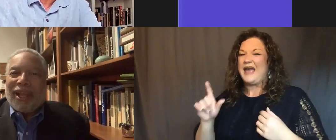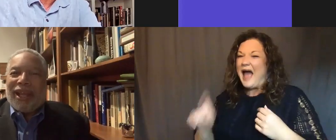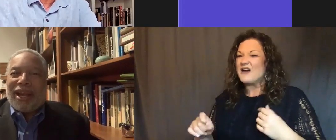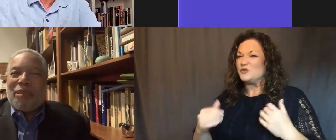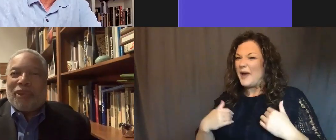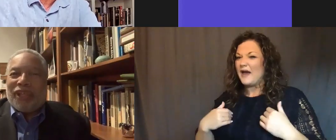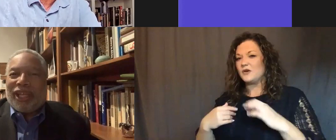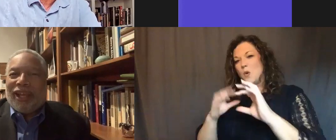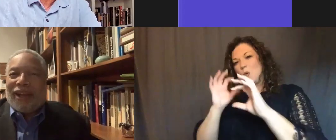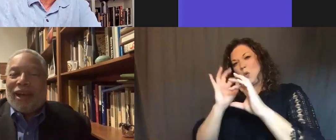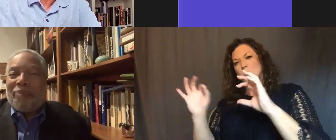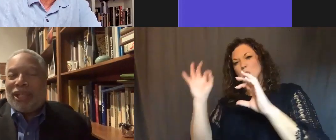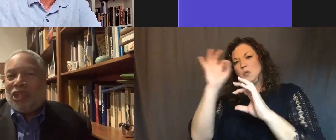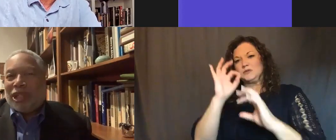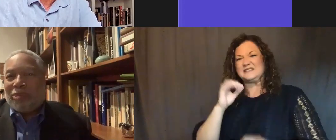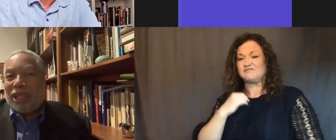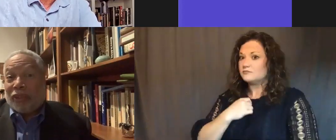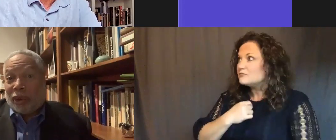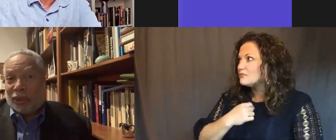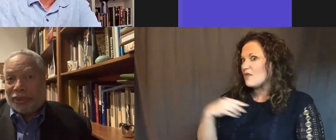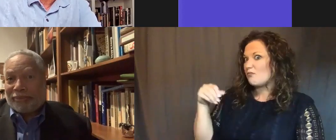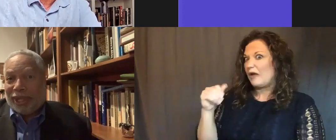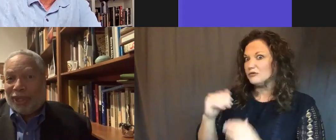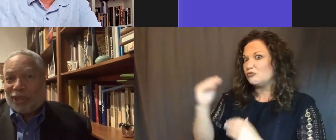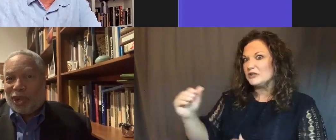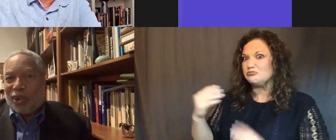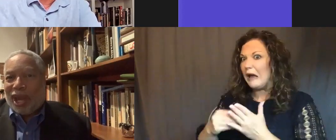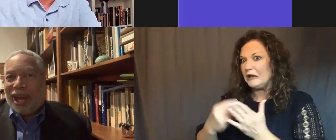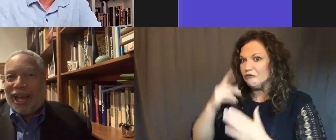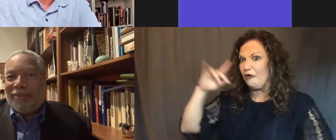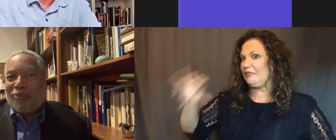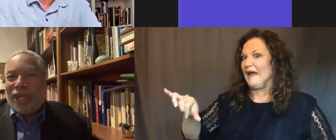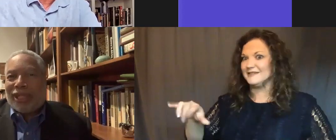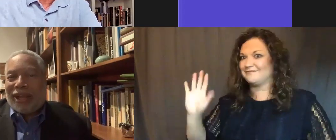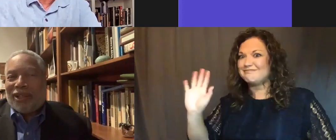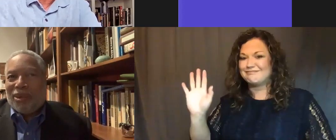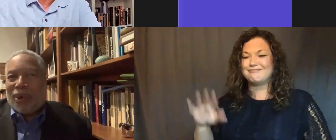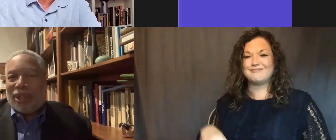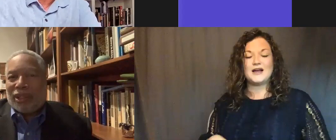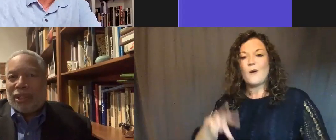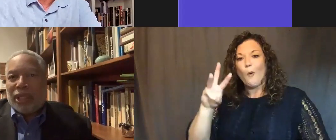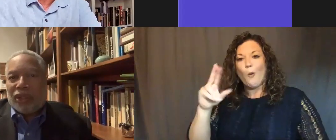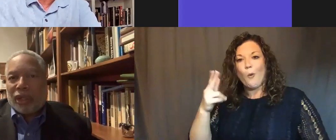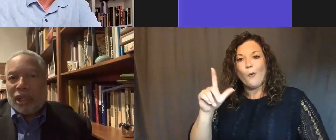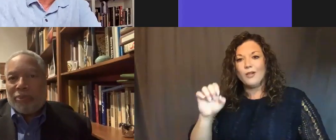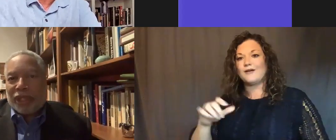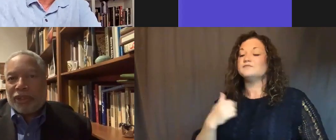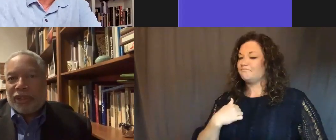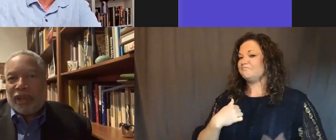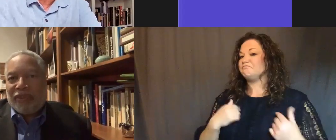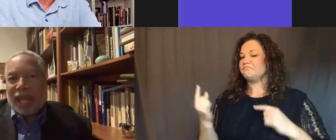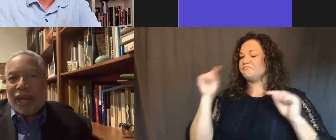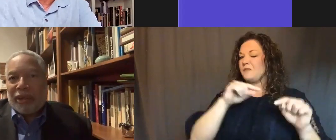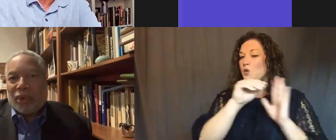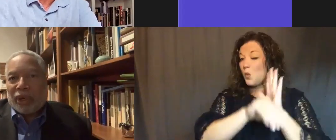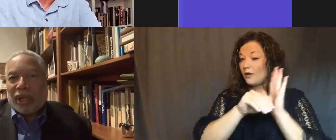And I remember thinking, I'm paying too much money for holes. So I went down to New Orleans and took pictures